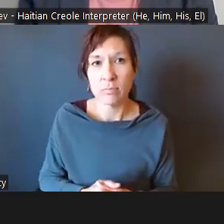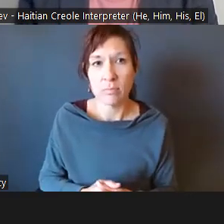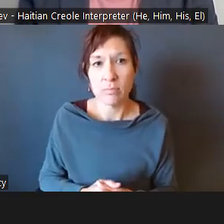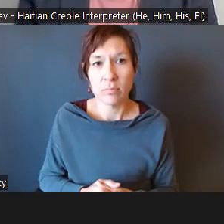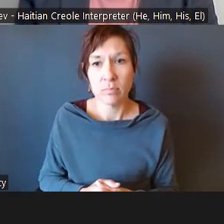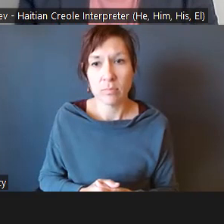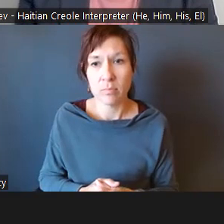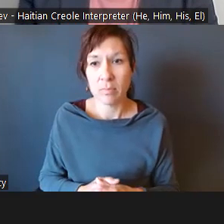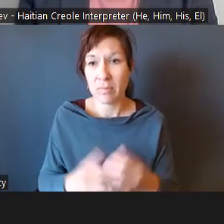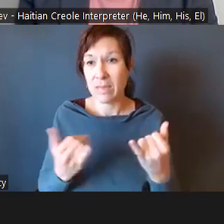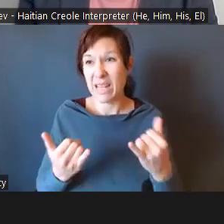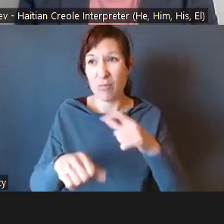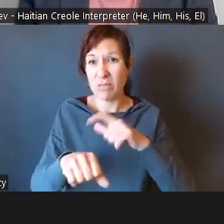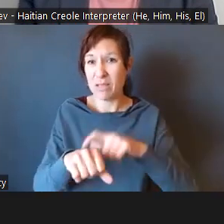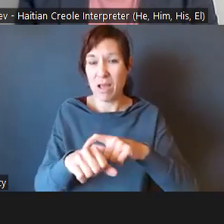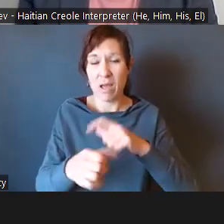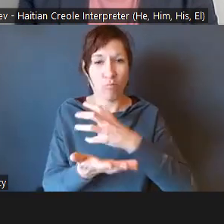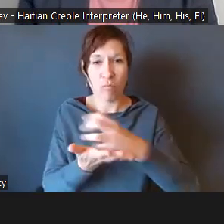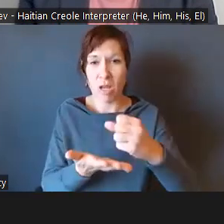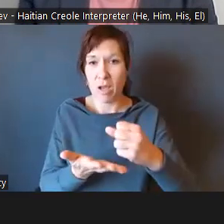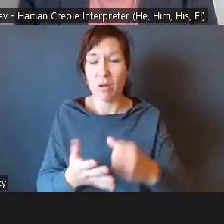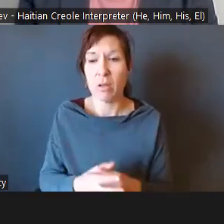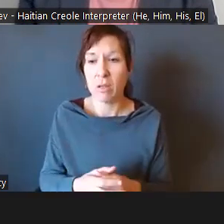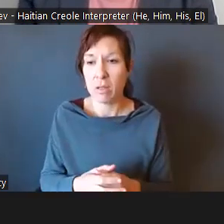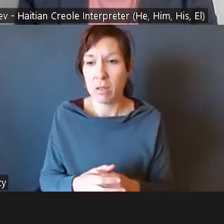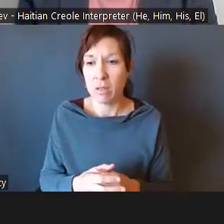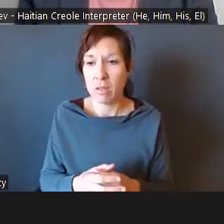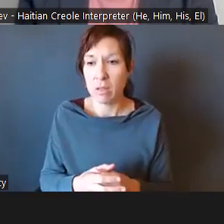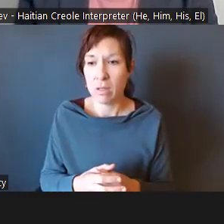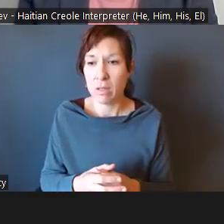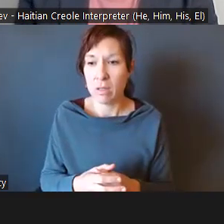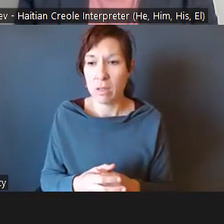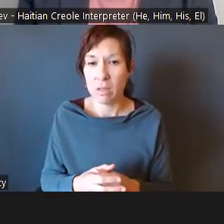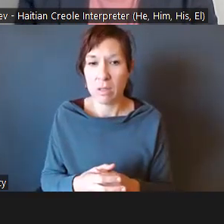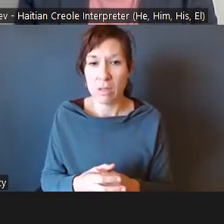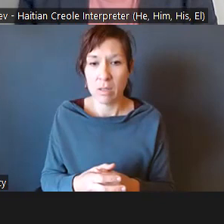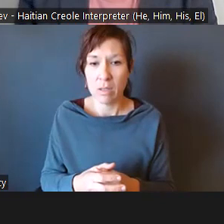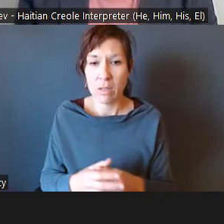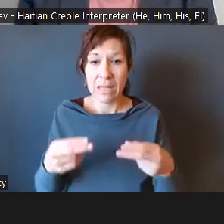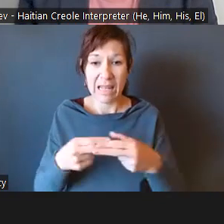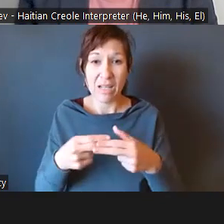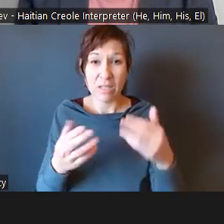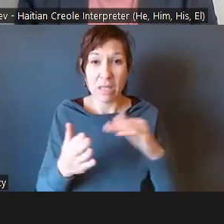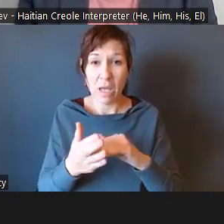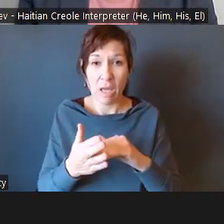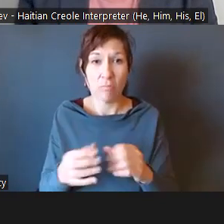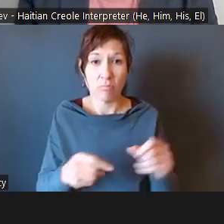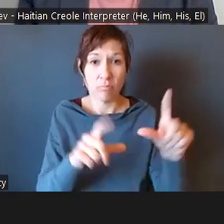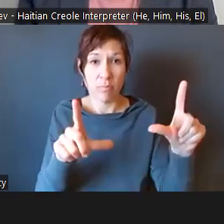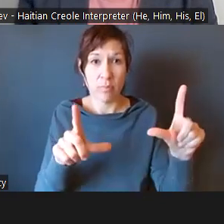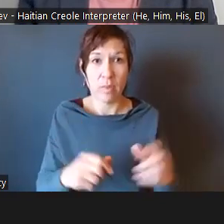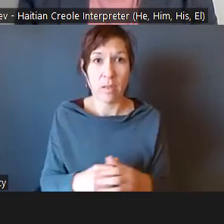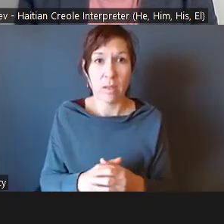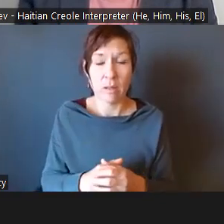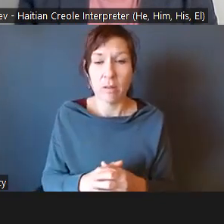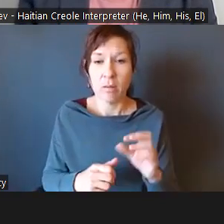We are very near time. I'd like to go back to the slides now if you can put up the slide for that, and we have a few